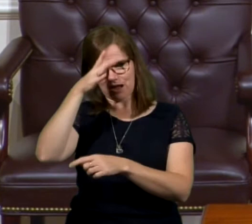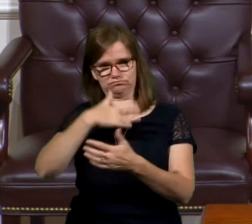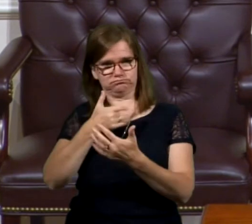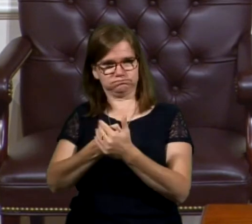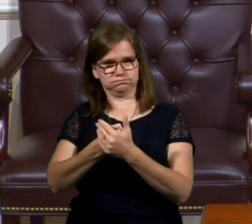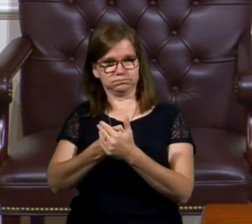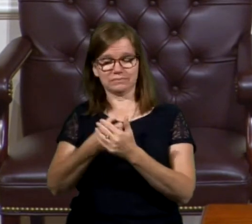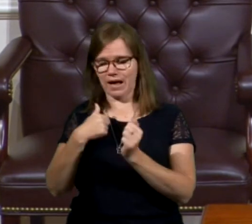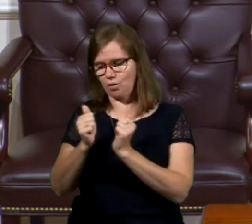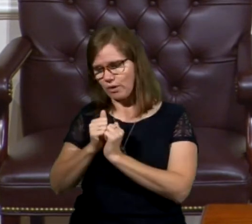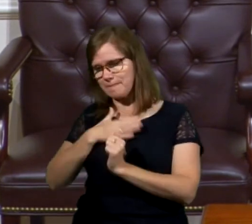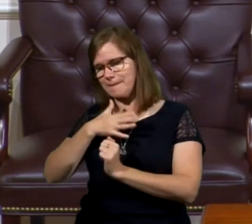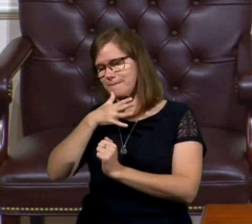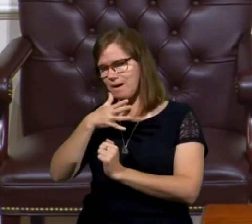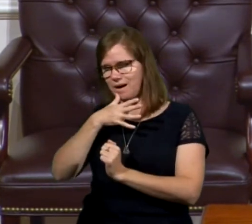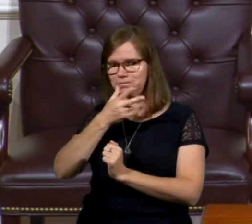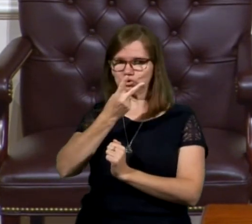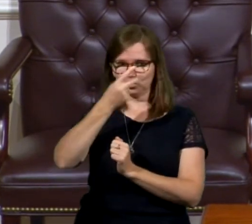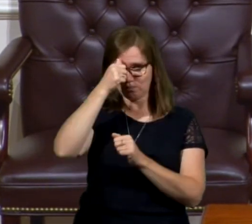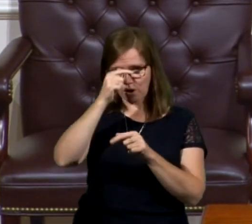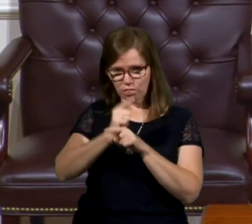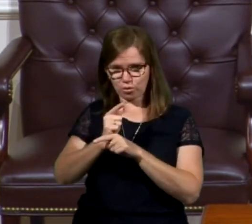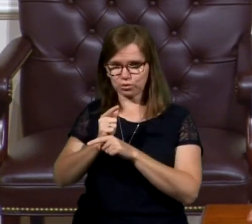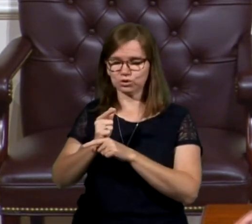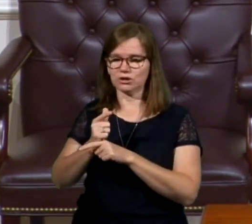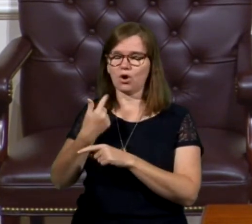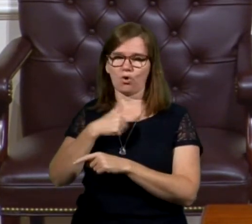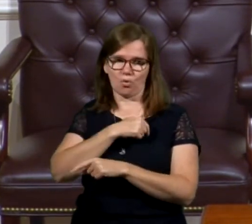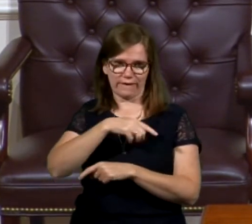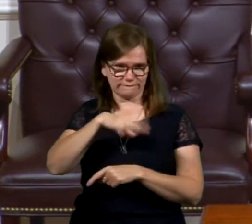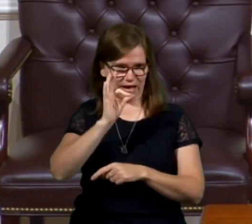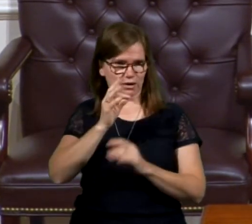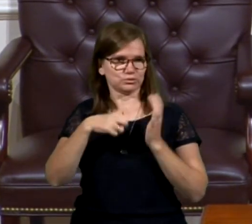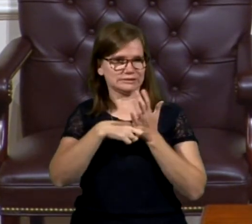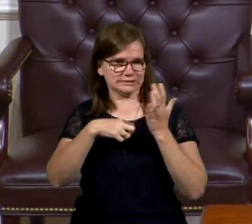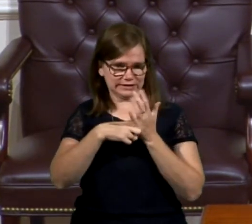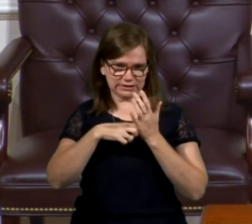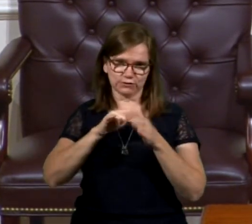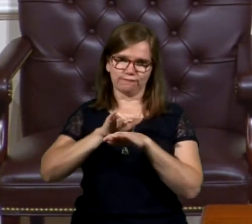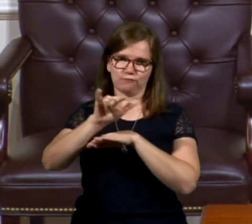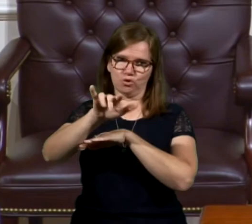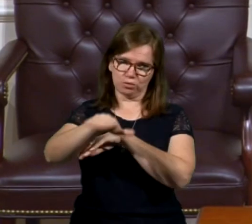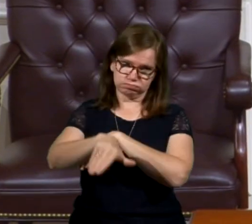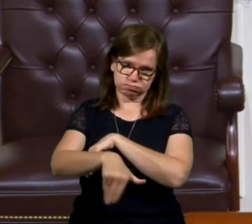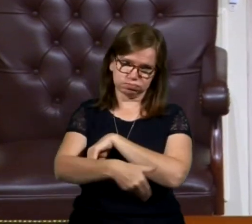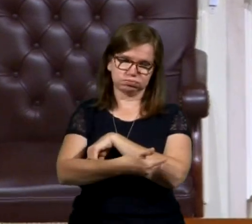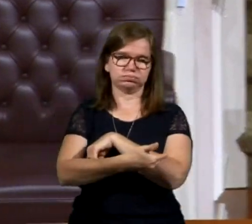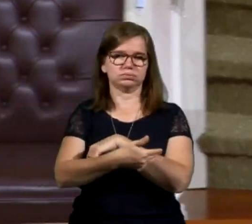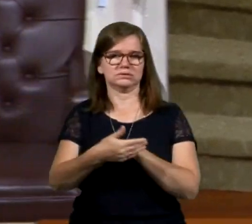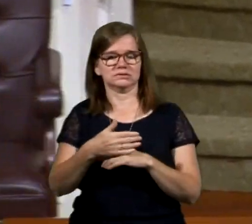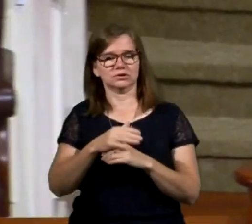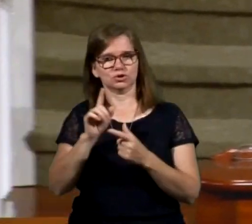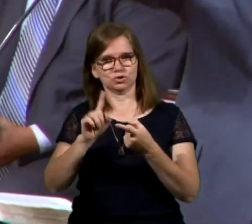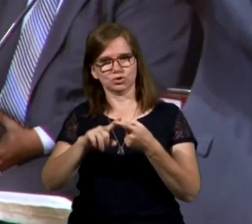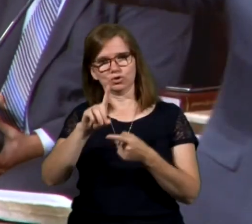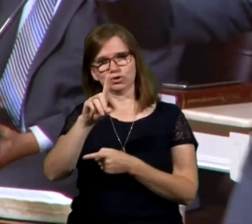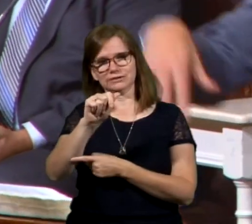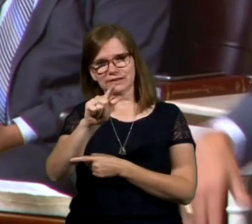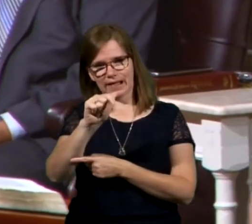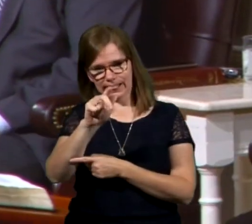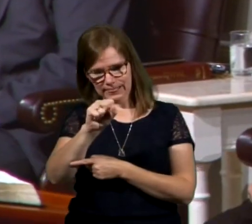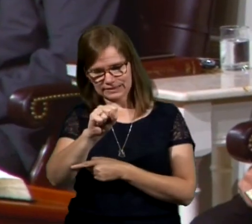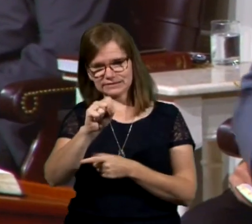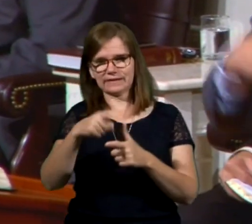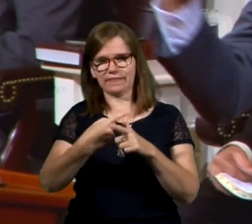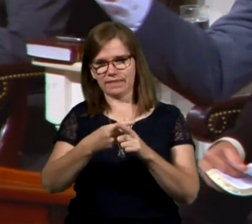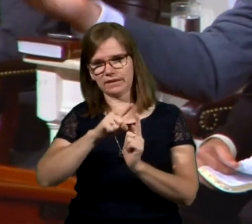And I was with my mom and my two brothers, and we found tickets and flew through the night from San Angeles, Texas, to Dallas, Fort Worth, and then on to